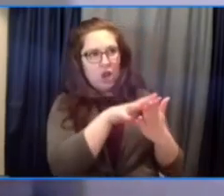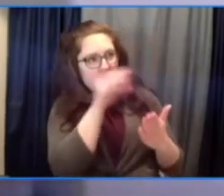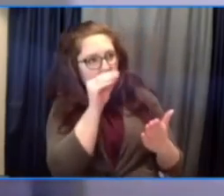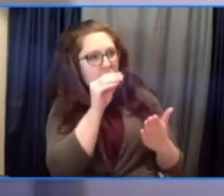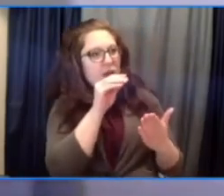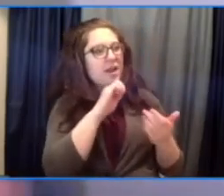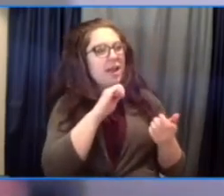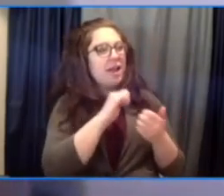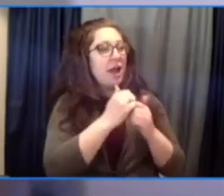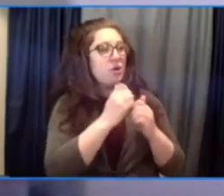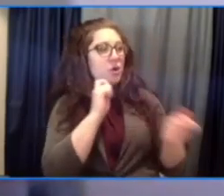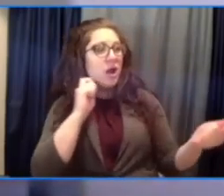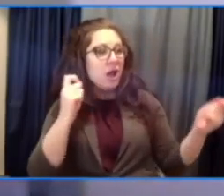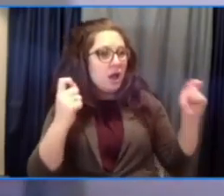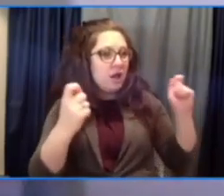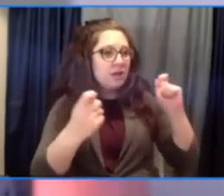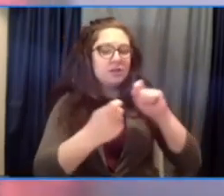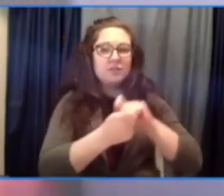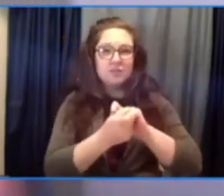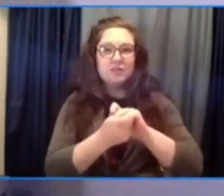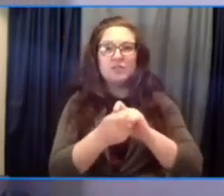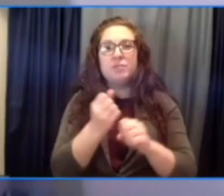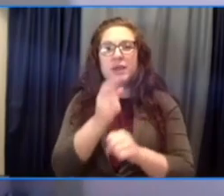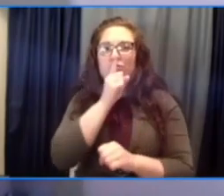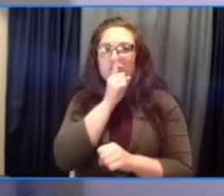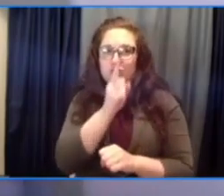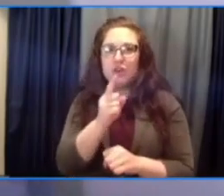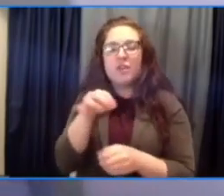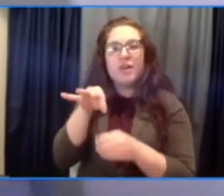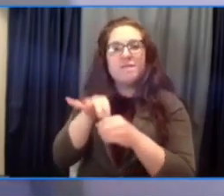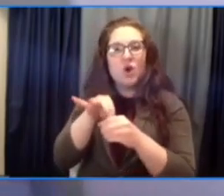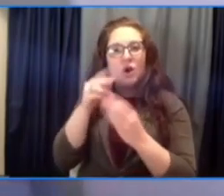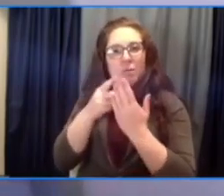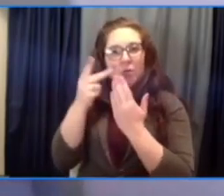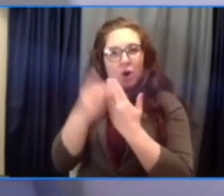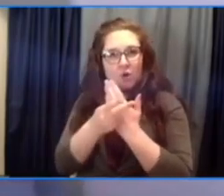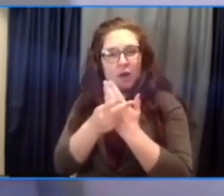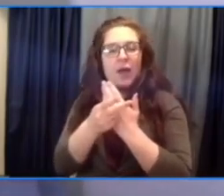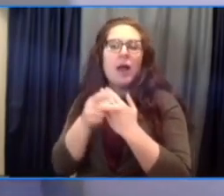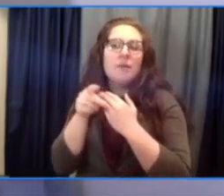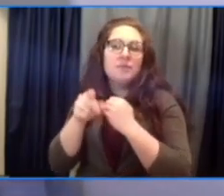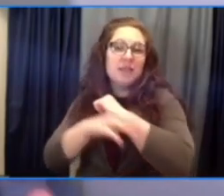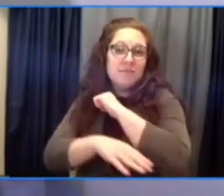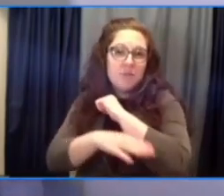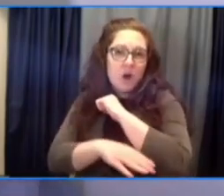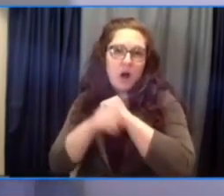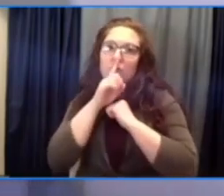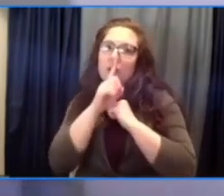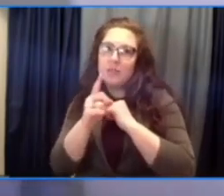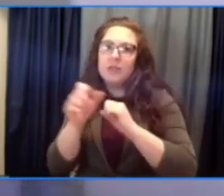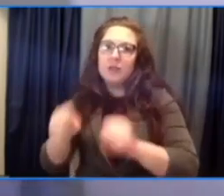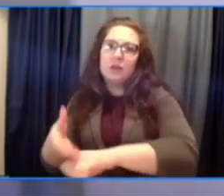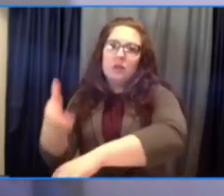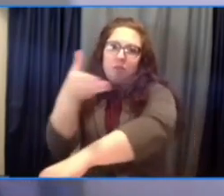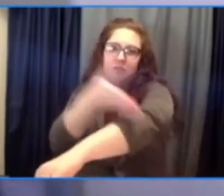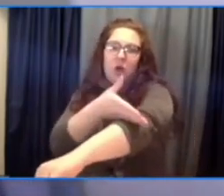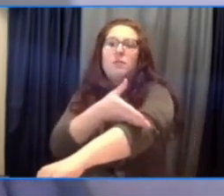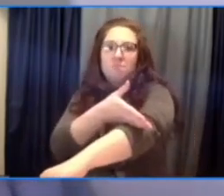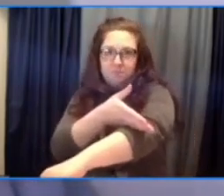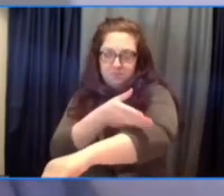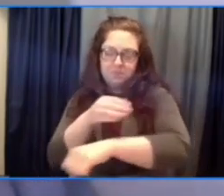the civic engagement and voter programs across the progressive ecosystem in the late summer to the fall,